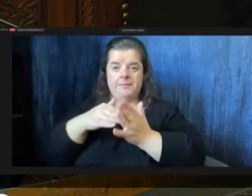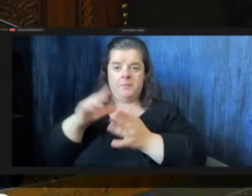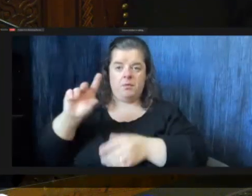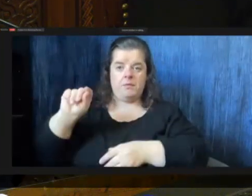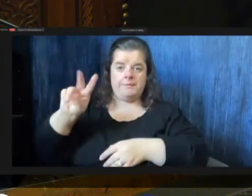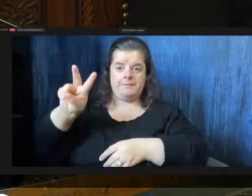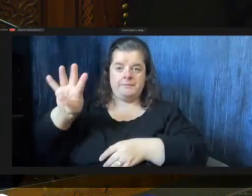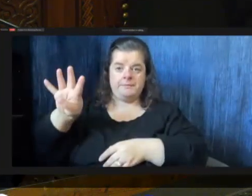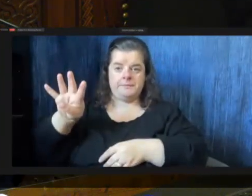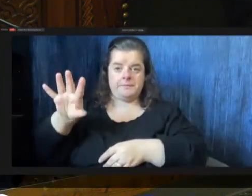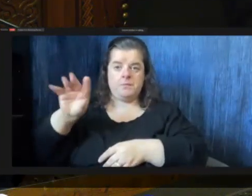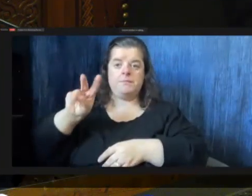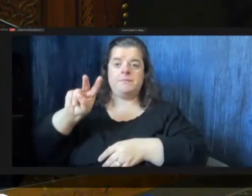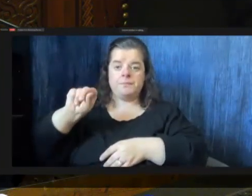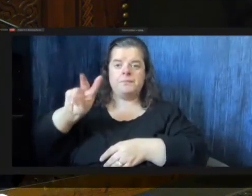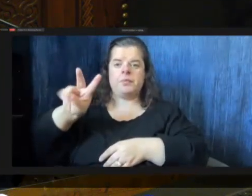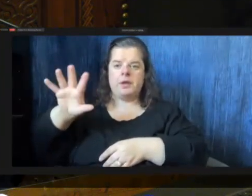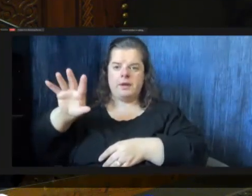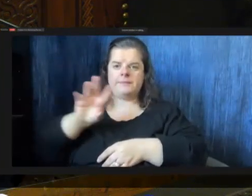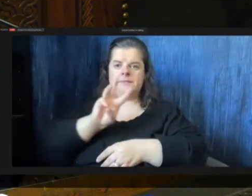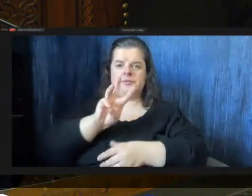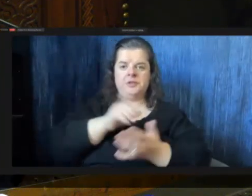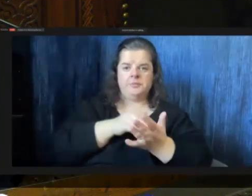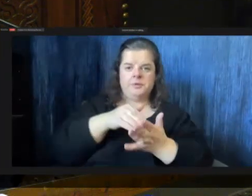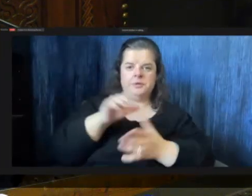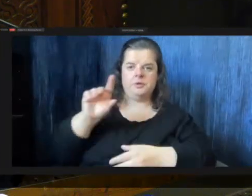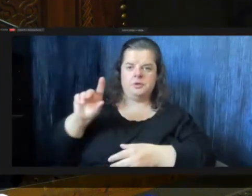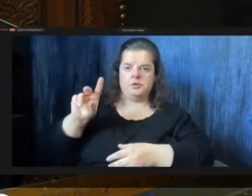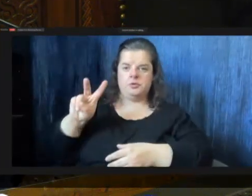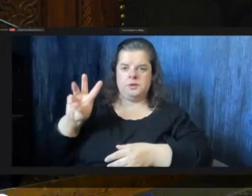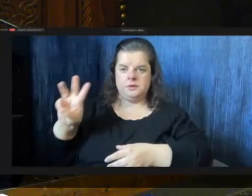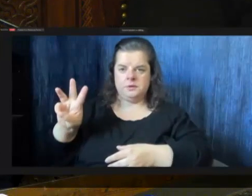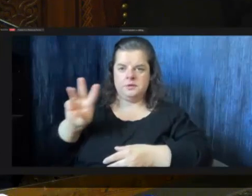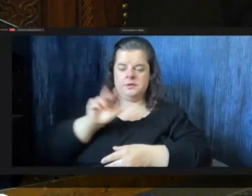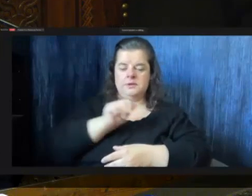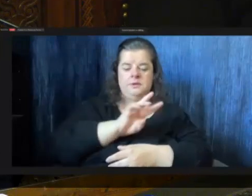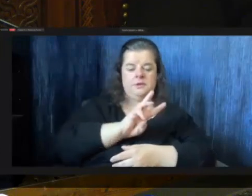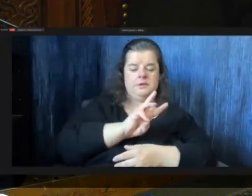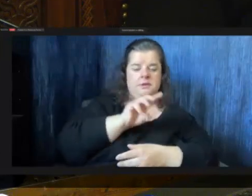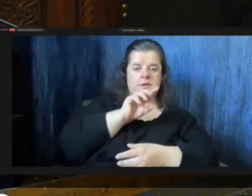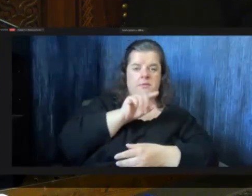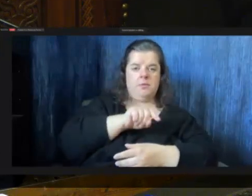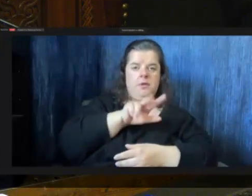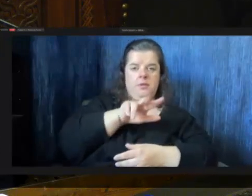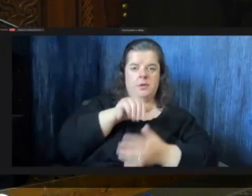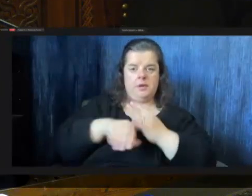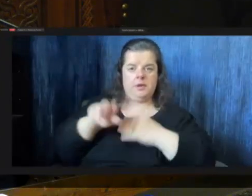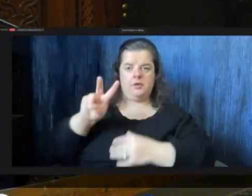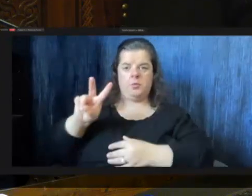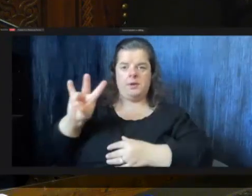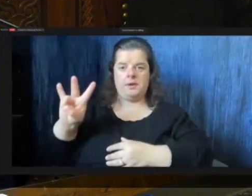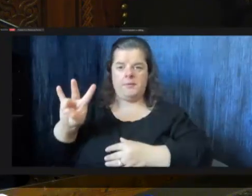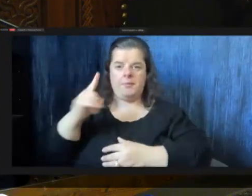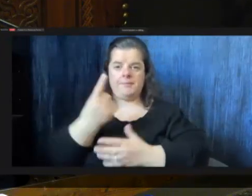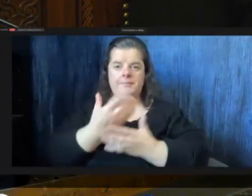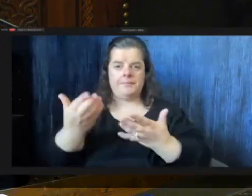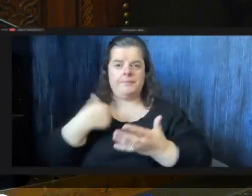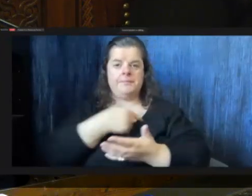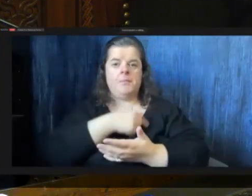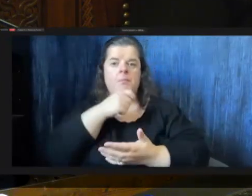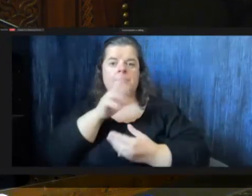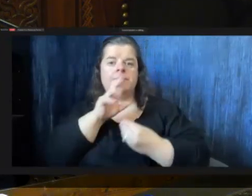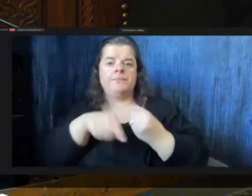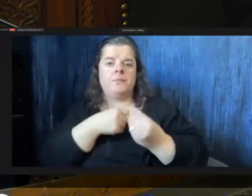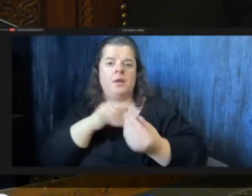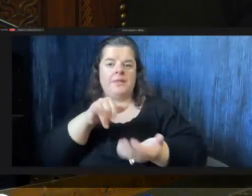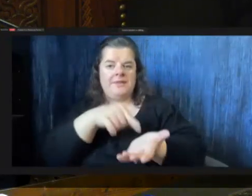6 million and 26 and 16.3 million and 27. one thing we didn't really talk about too much is that debt cliff